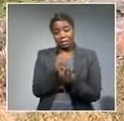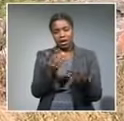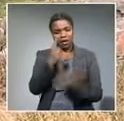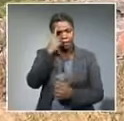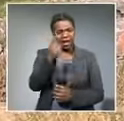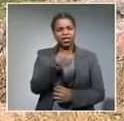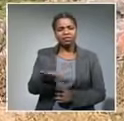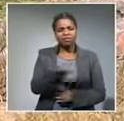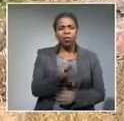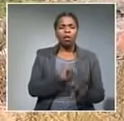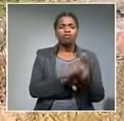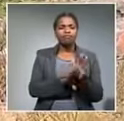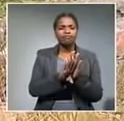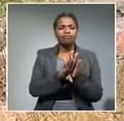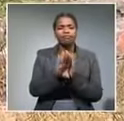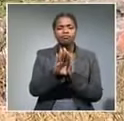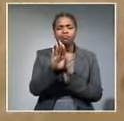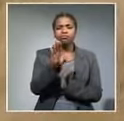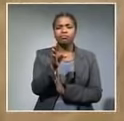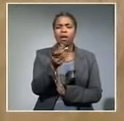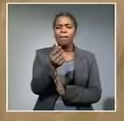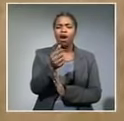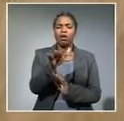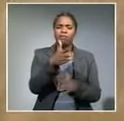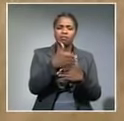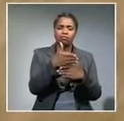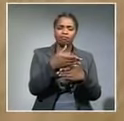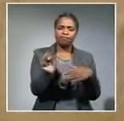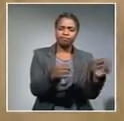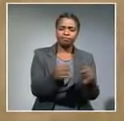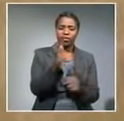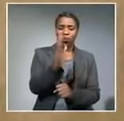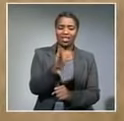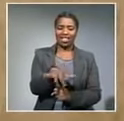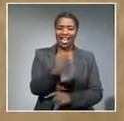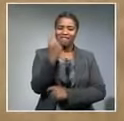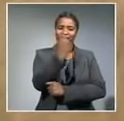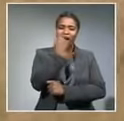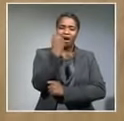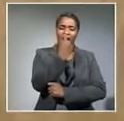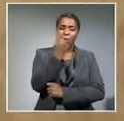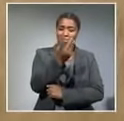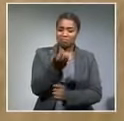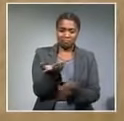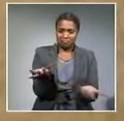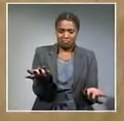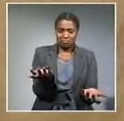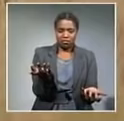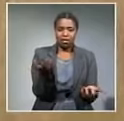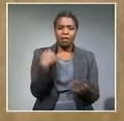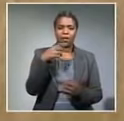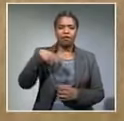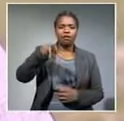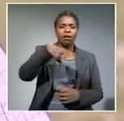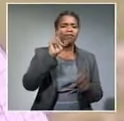believe this will boost the local economy. They also say the village hasn't really benefited much from tourism.